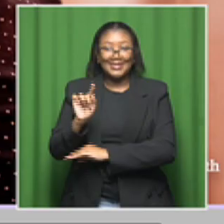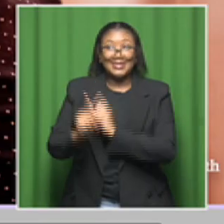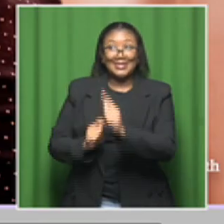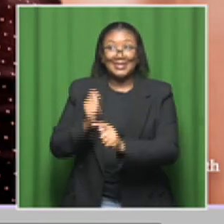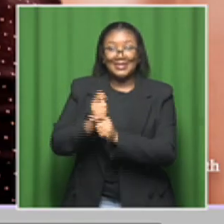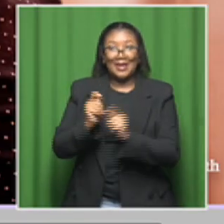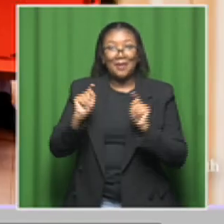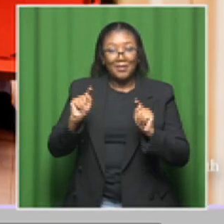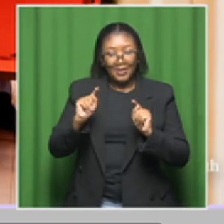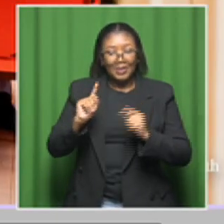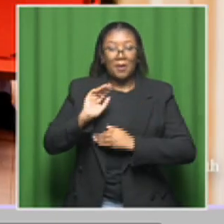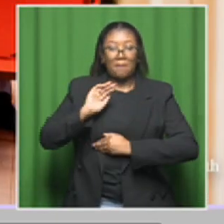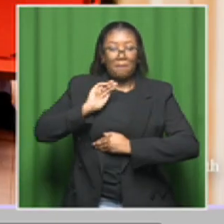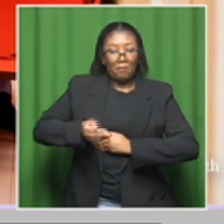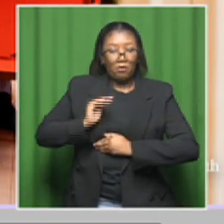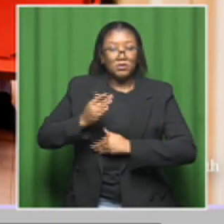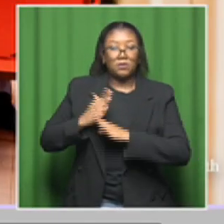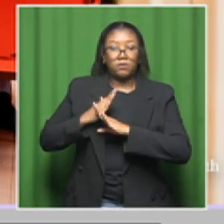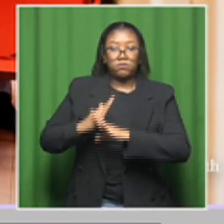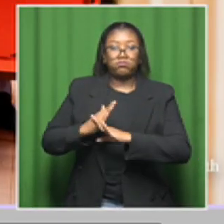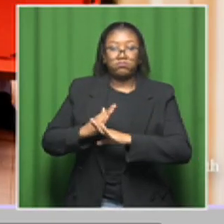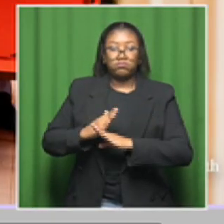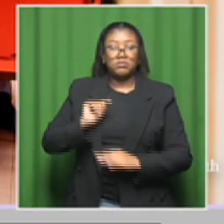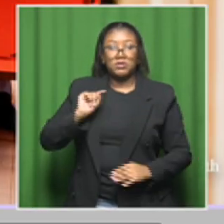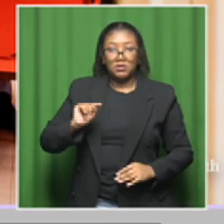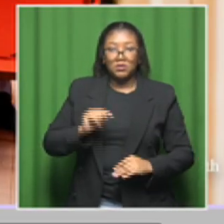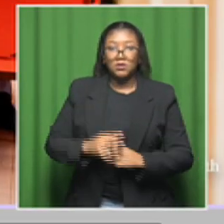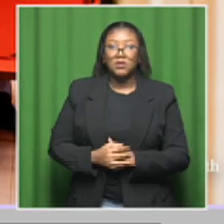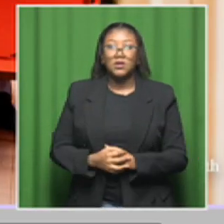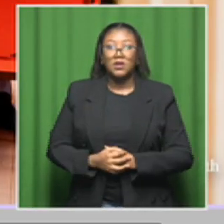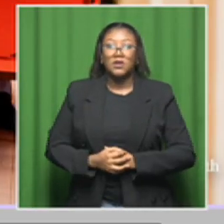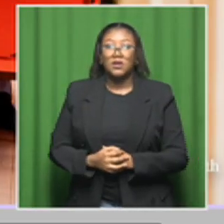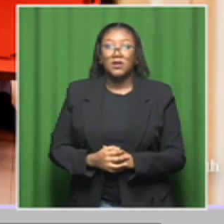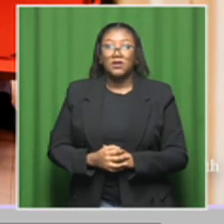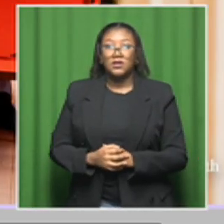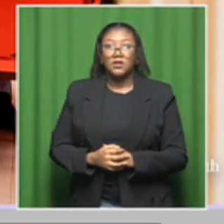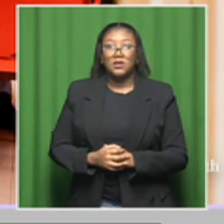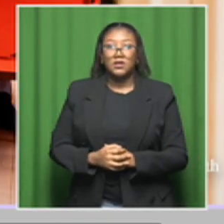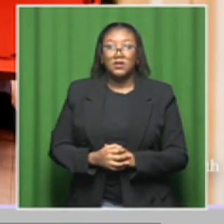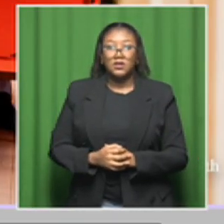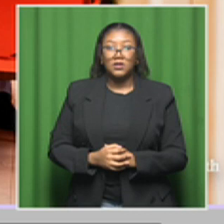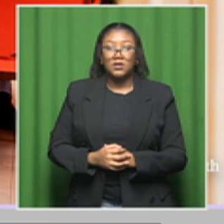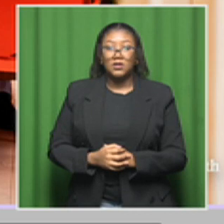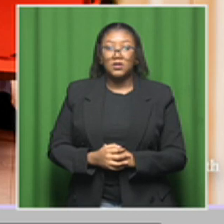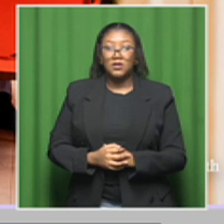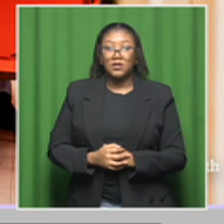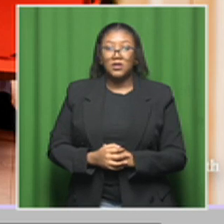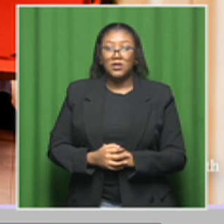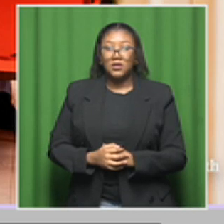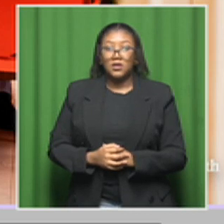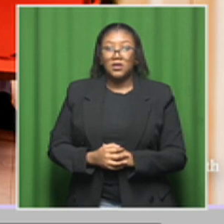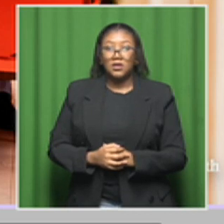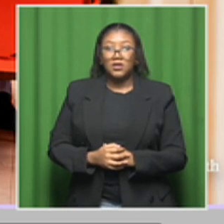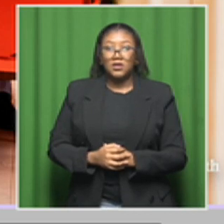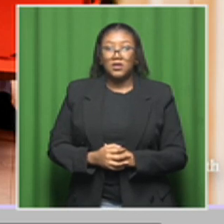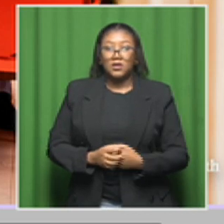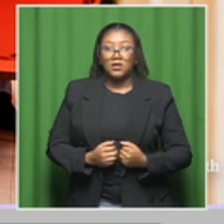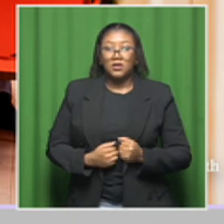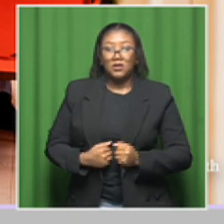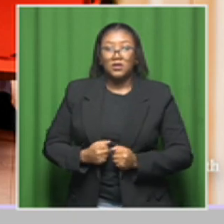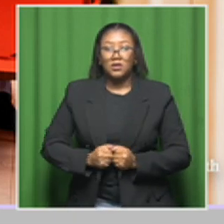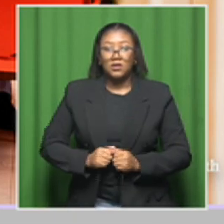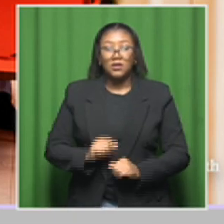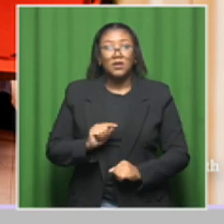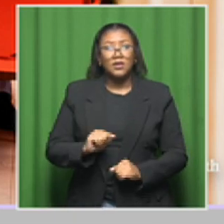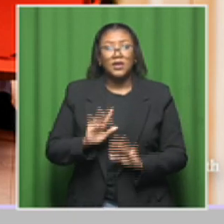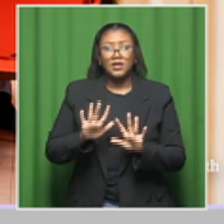which, as you indicated, do account for most cases of cervical cancer. So with regard to challenges